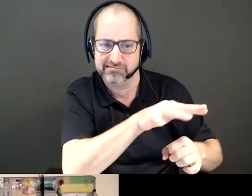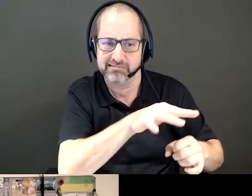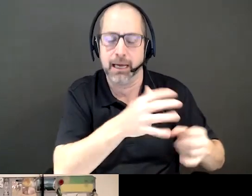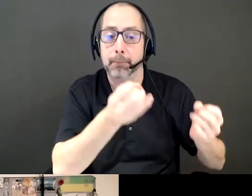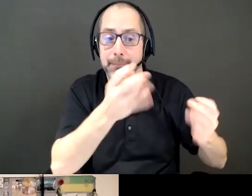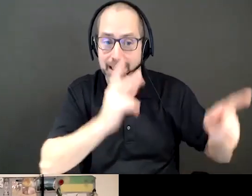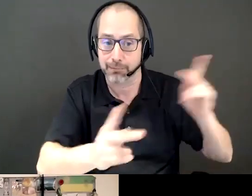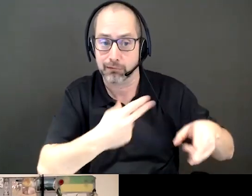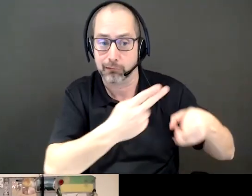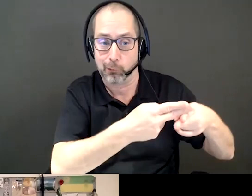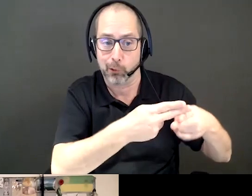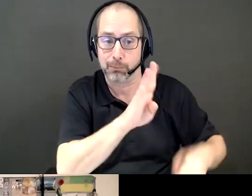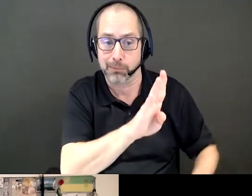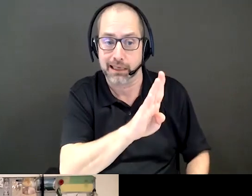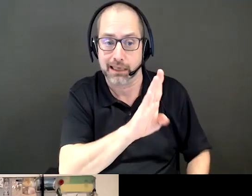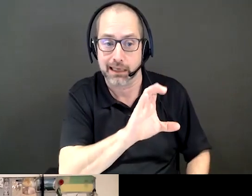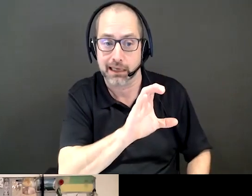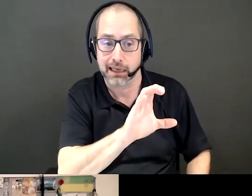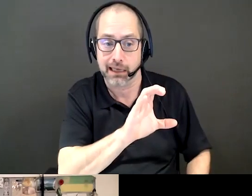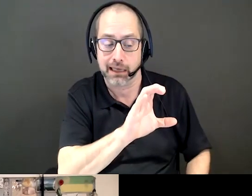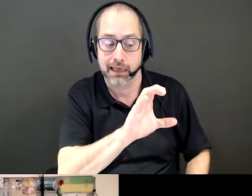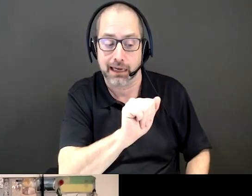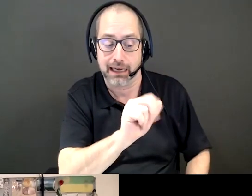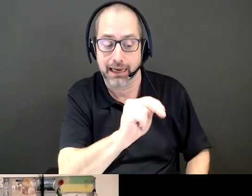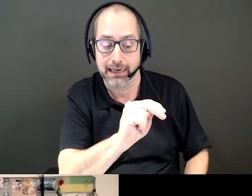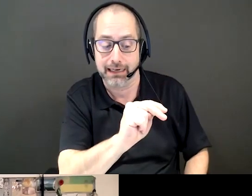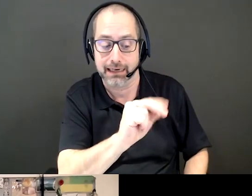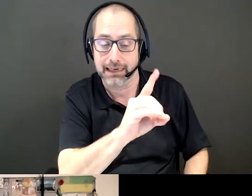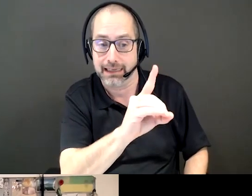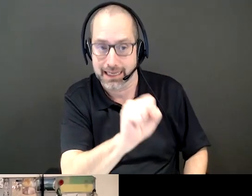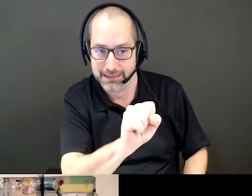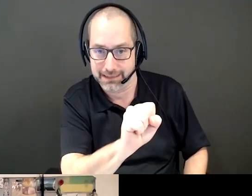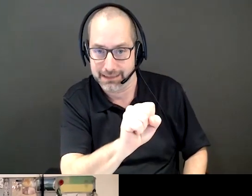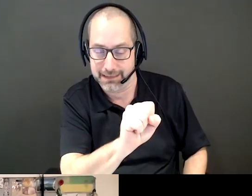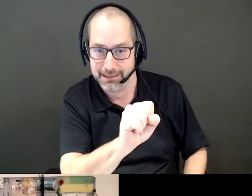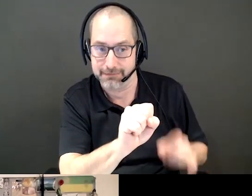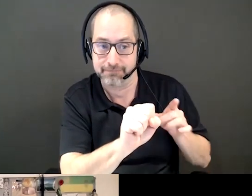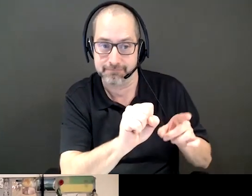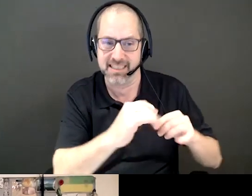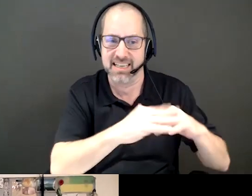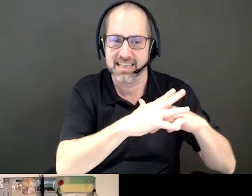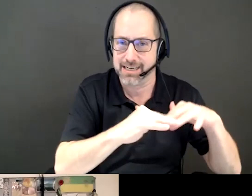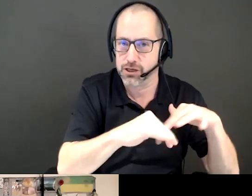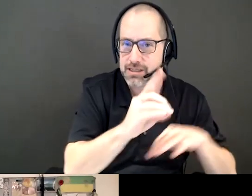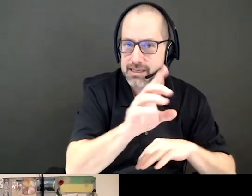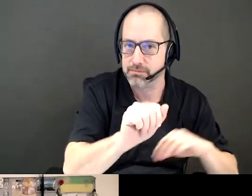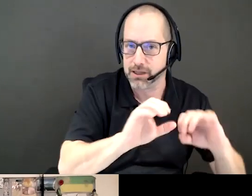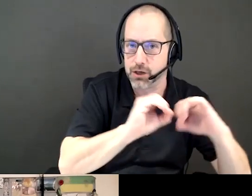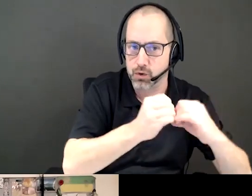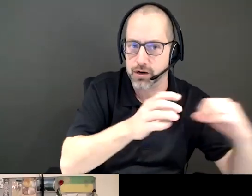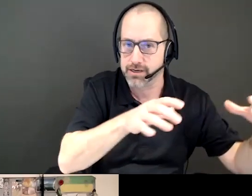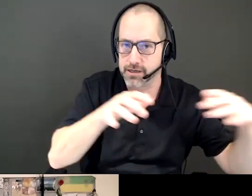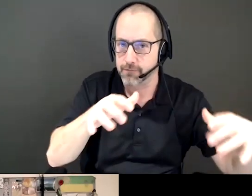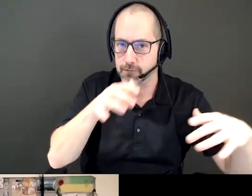many of us as BCANDS, B-C-A-N-D-S, an Indigenous disability organization holding special